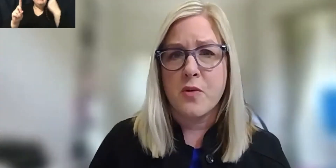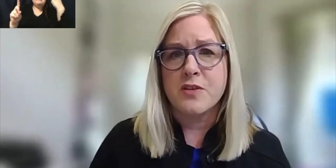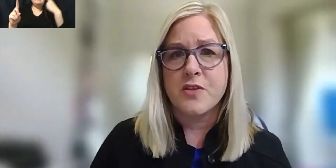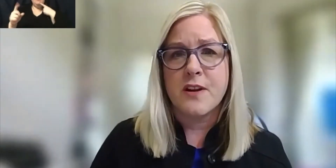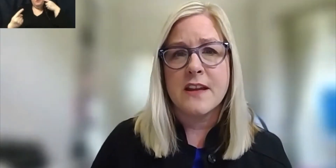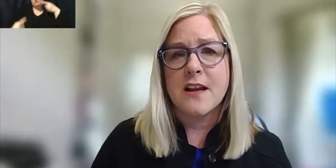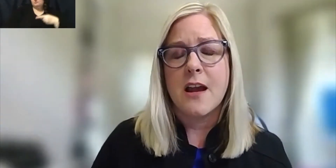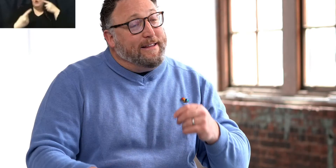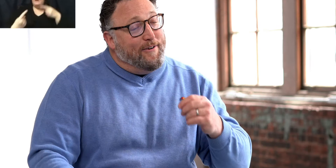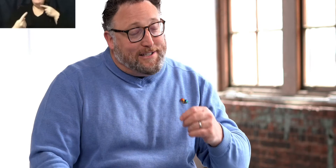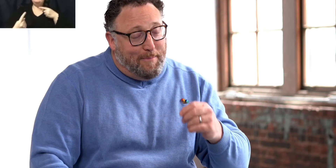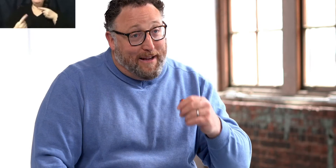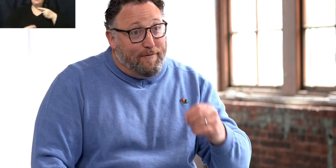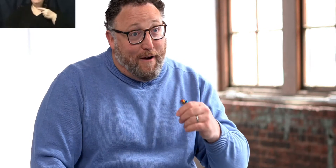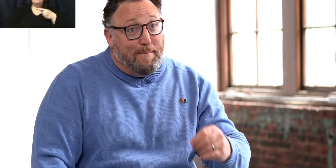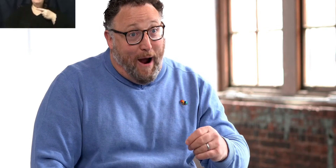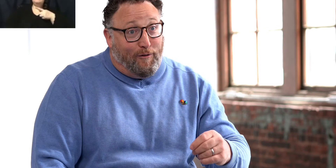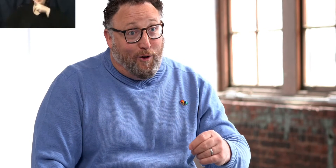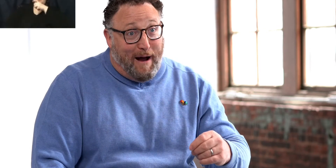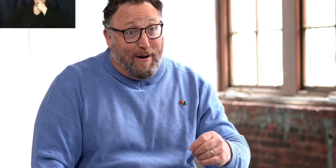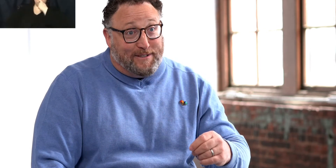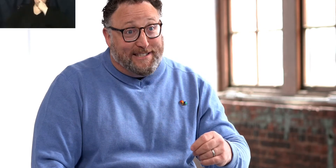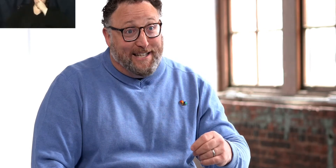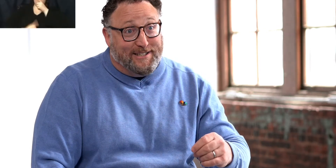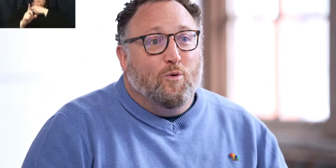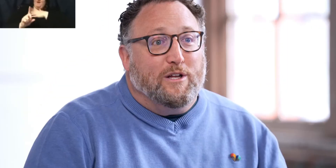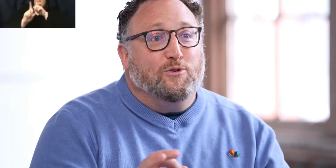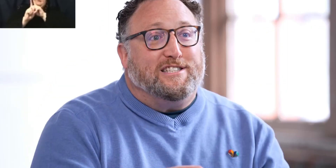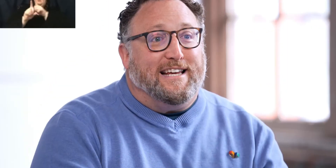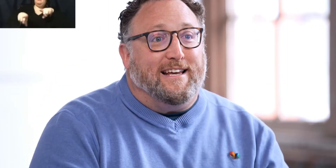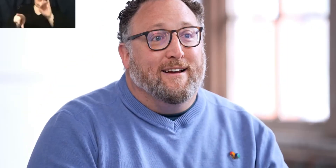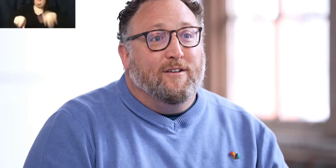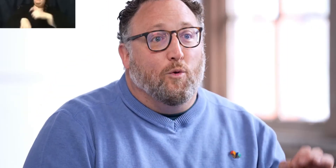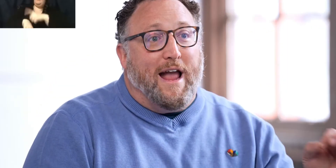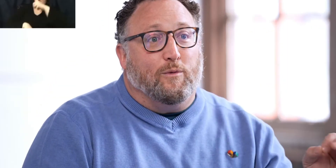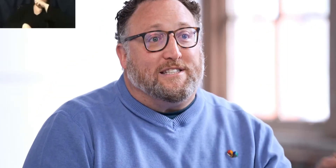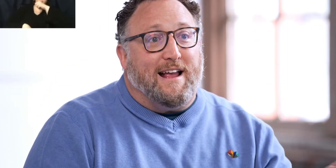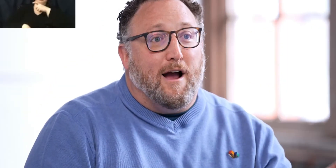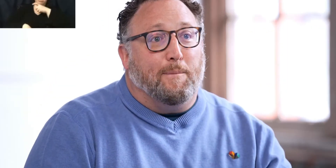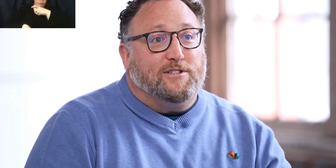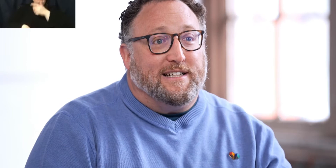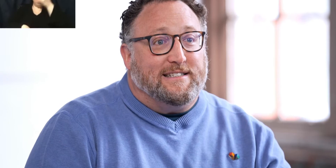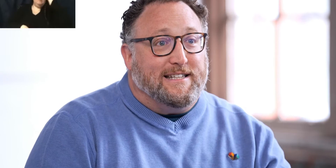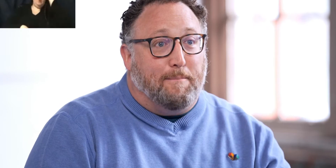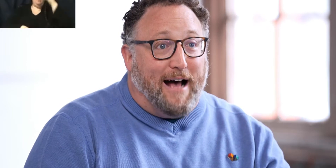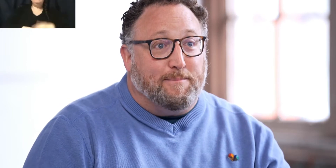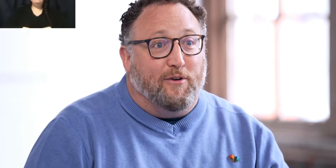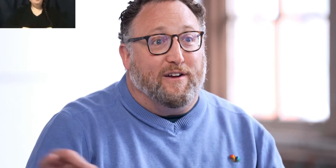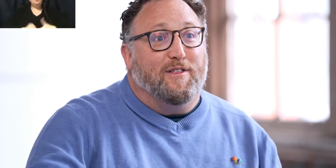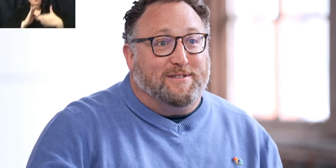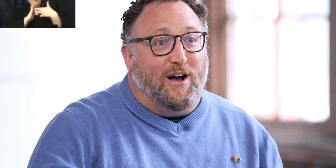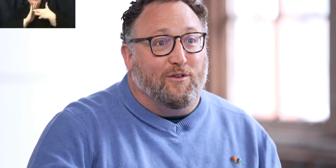mentor during that time. There is something very powerful about representation. When you see the way in which that young person can see the